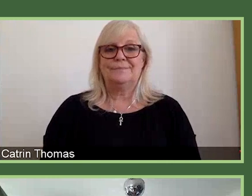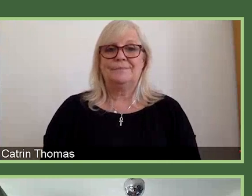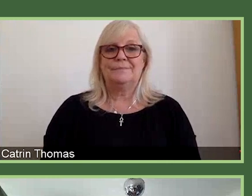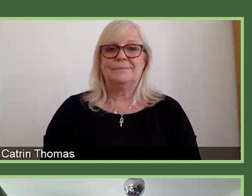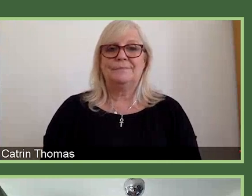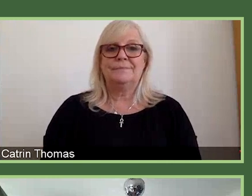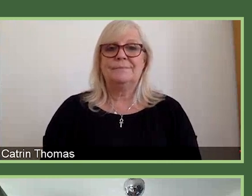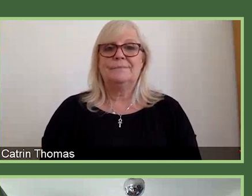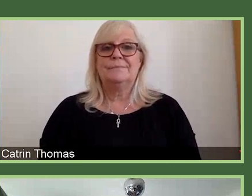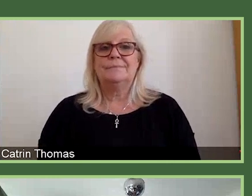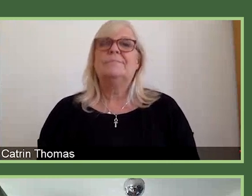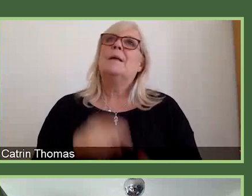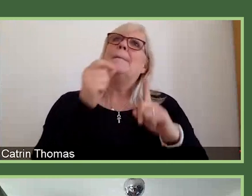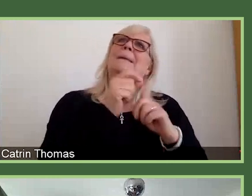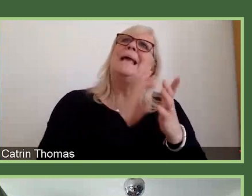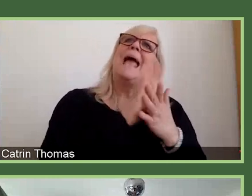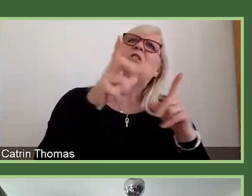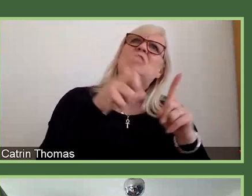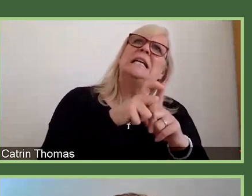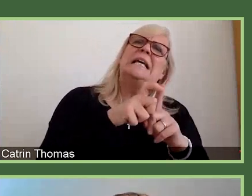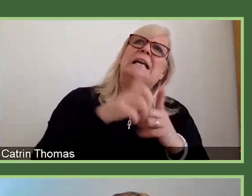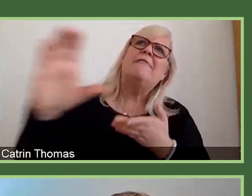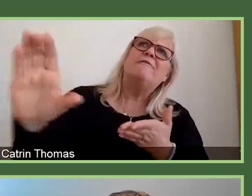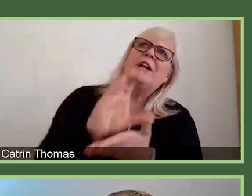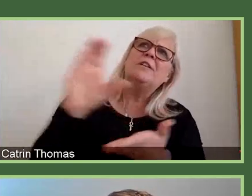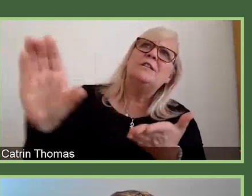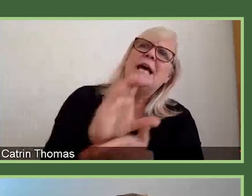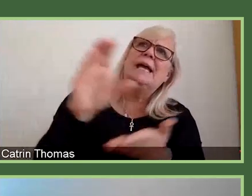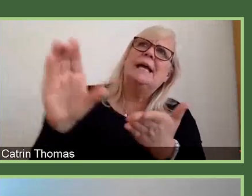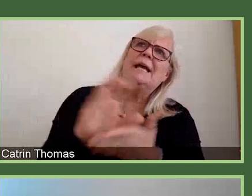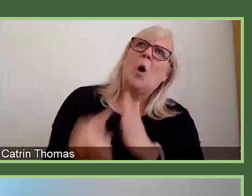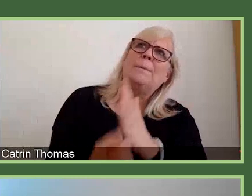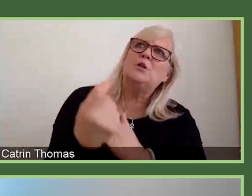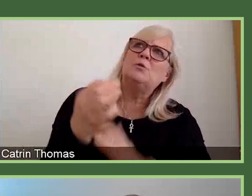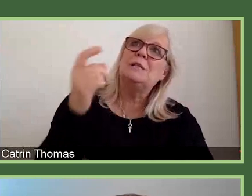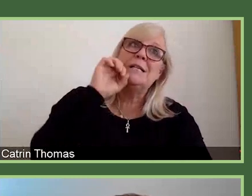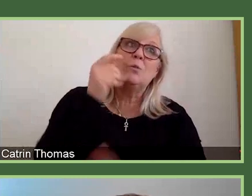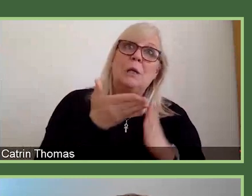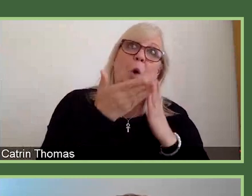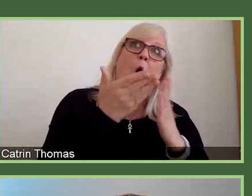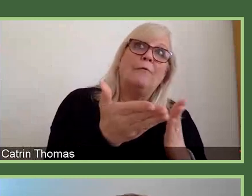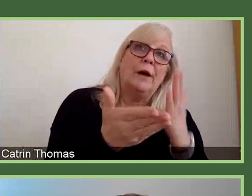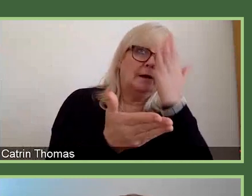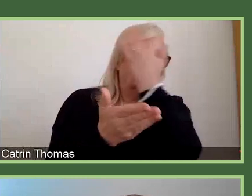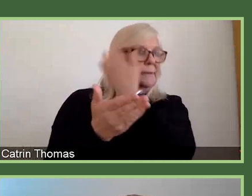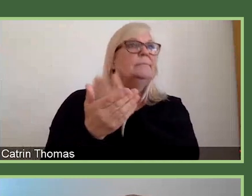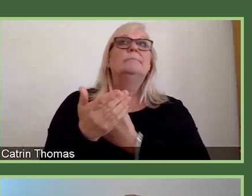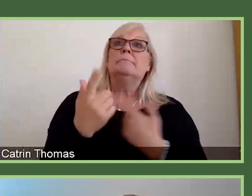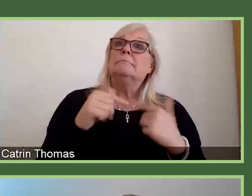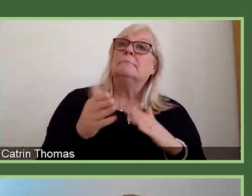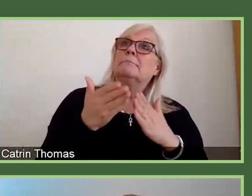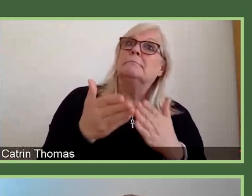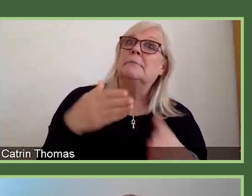funding opportunities are you offering? So we are offering flexibility within the kind of the Career